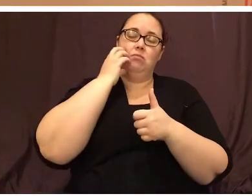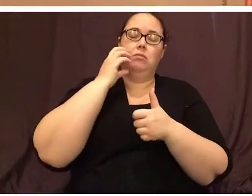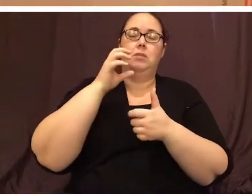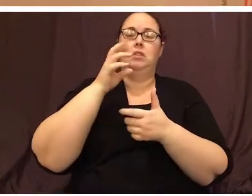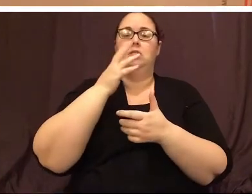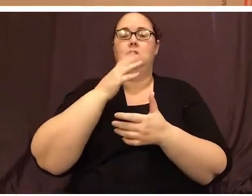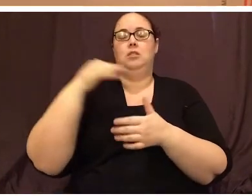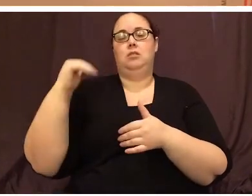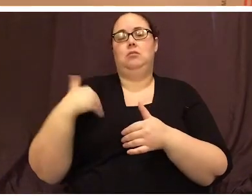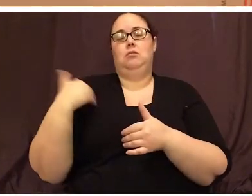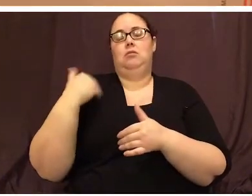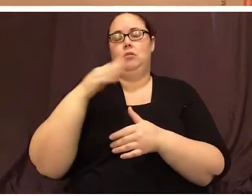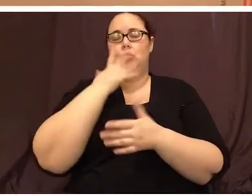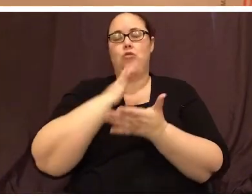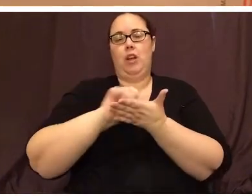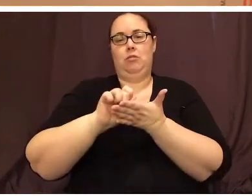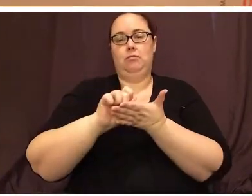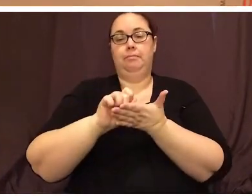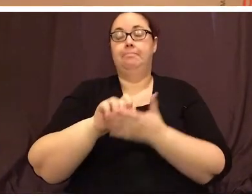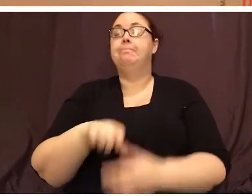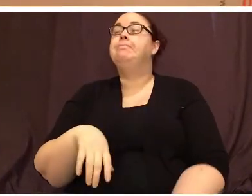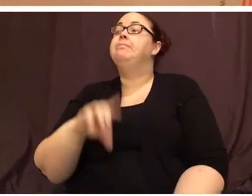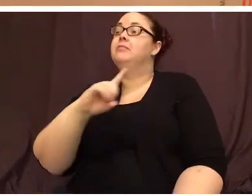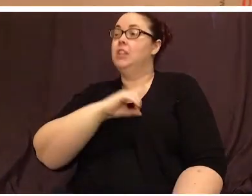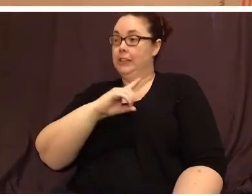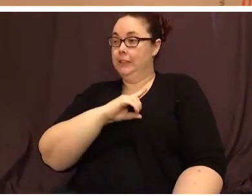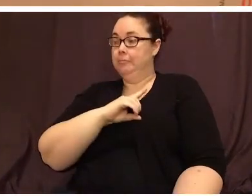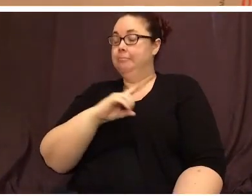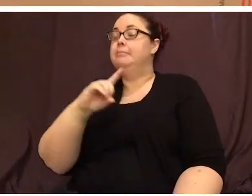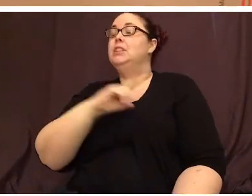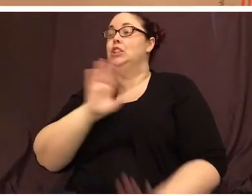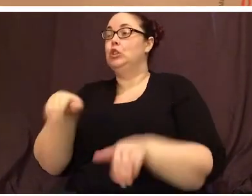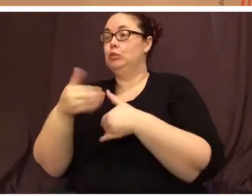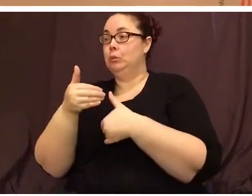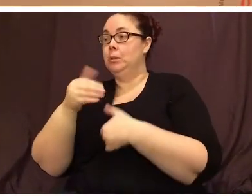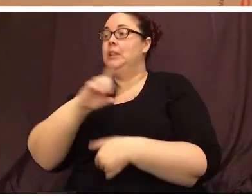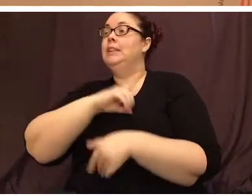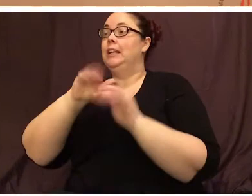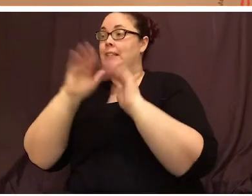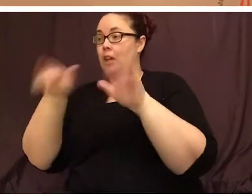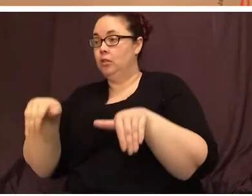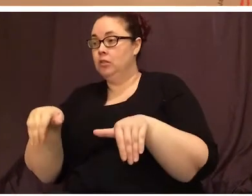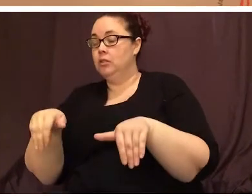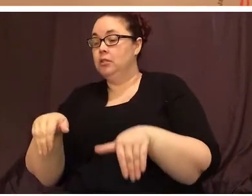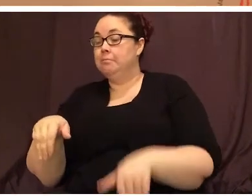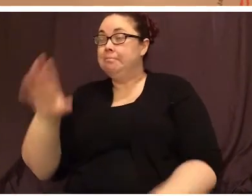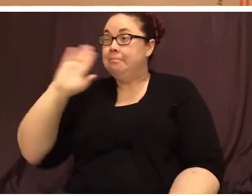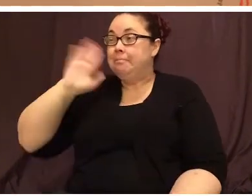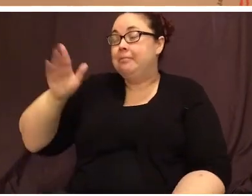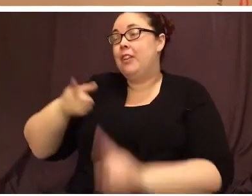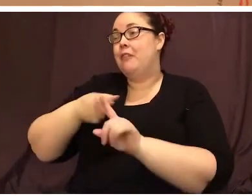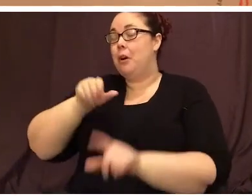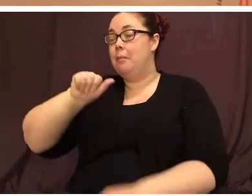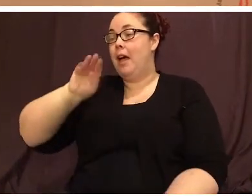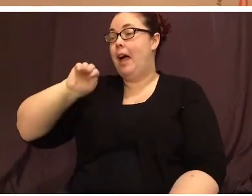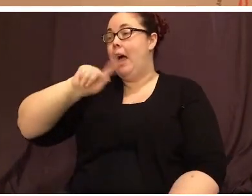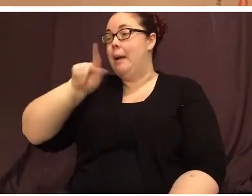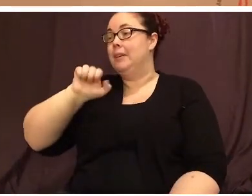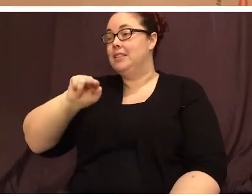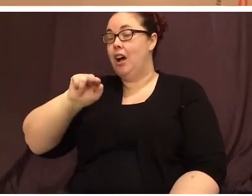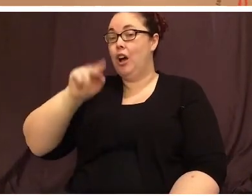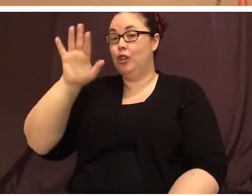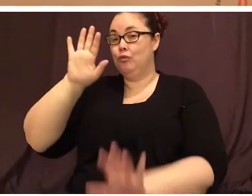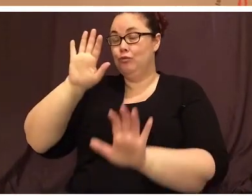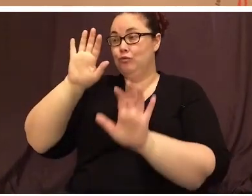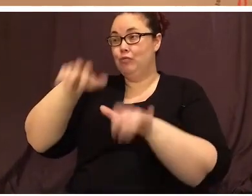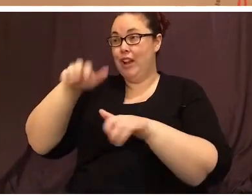Duncan. Duncan's room. Duncan's house. Duncan. Greetings from the Amazon rainforest. Making great